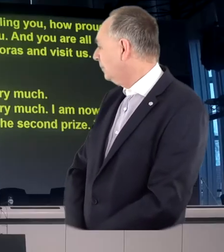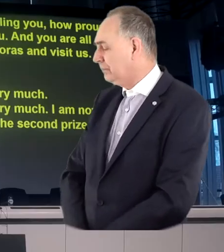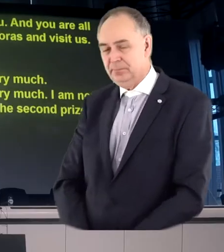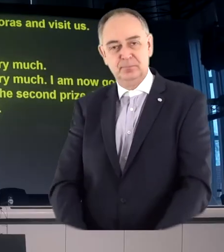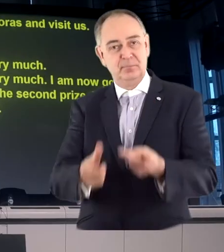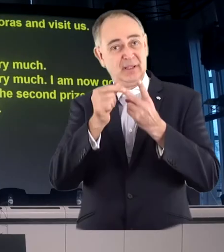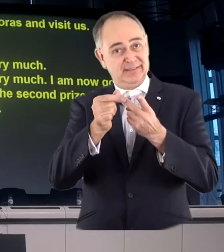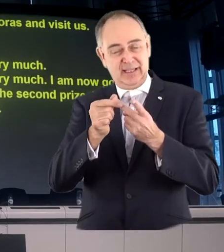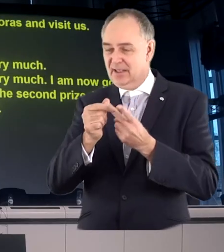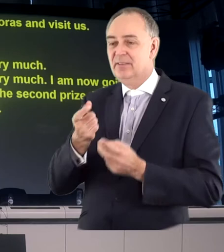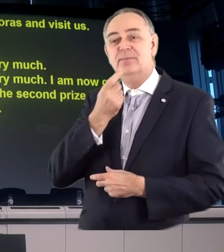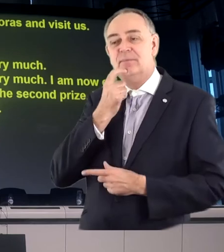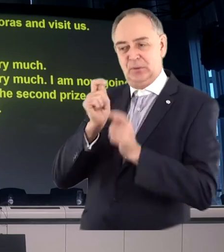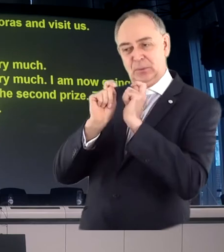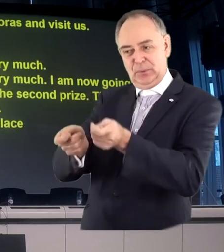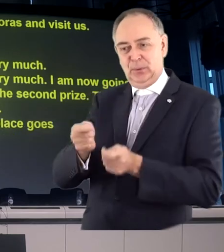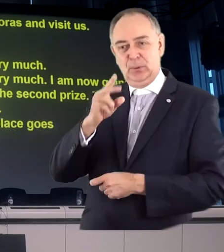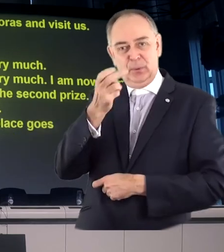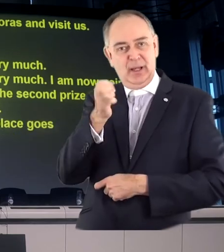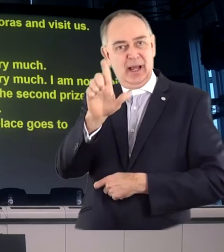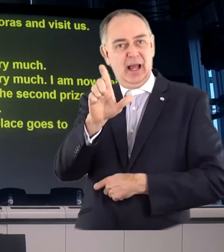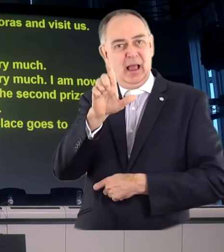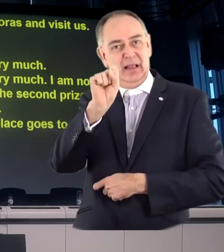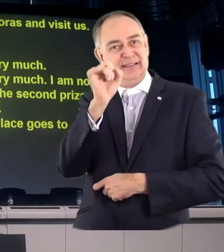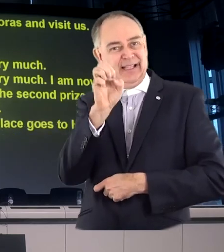The second place goes to Helsinki.